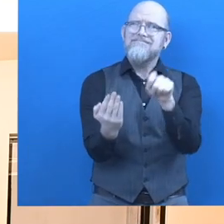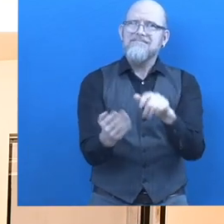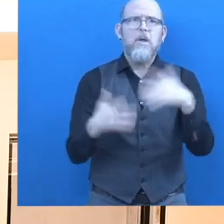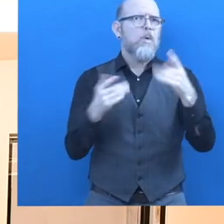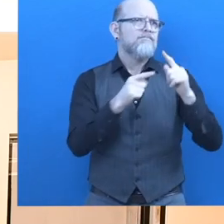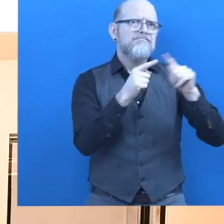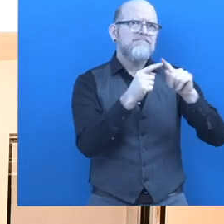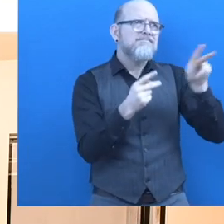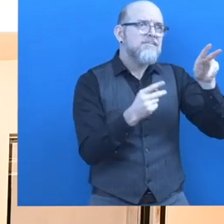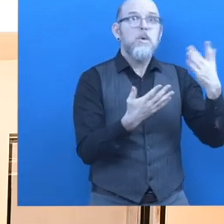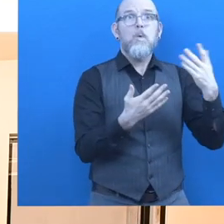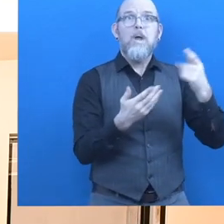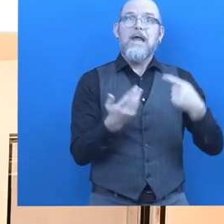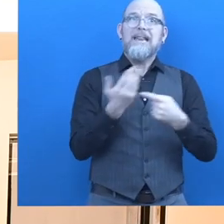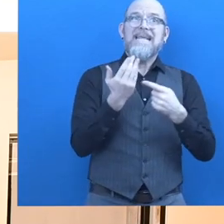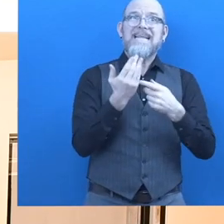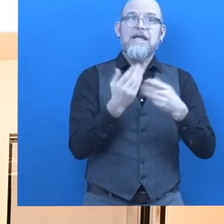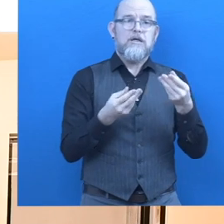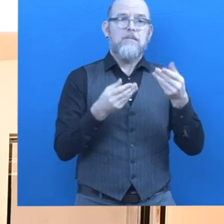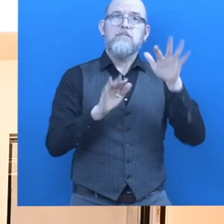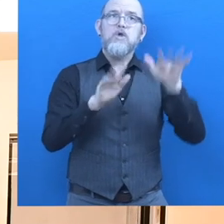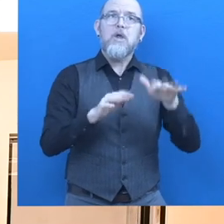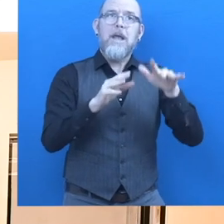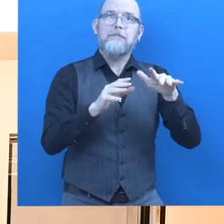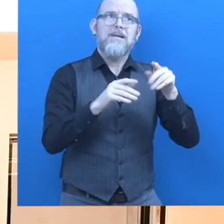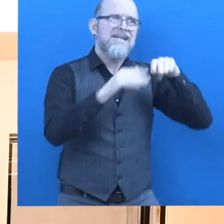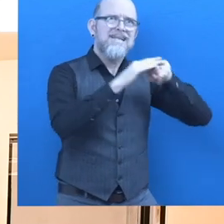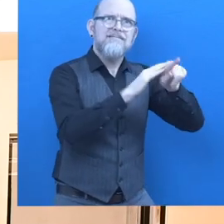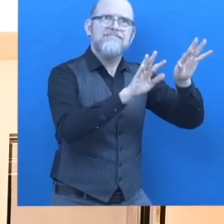internal software from a company ideally is visually impaired or blind.